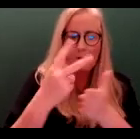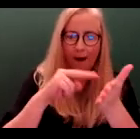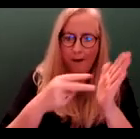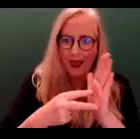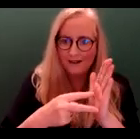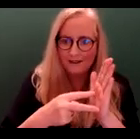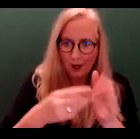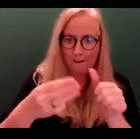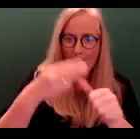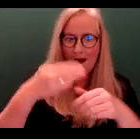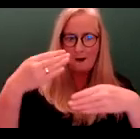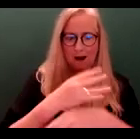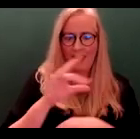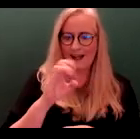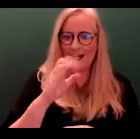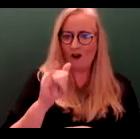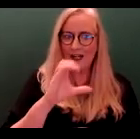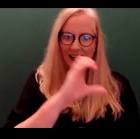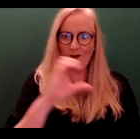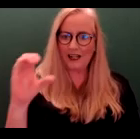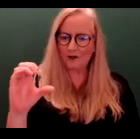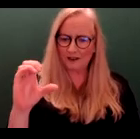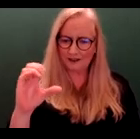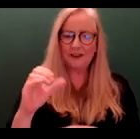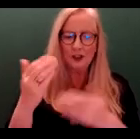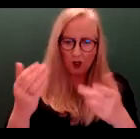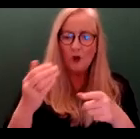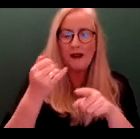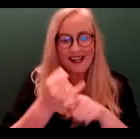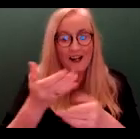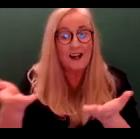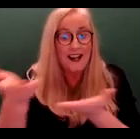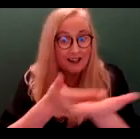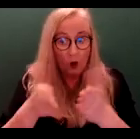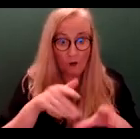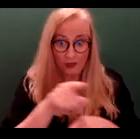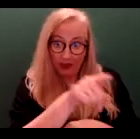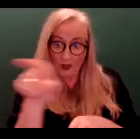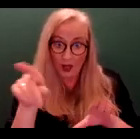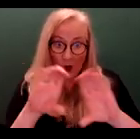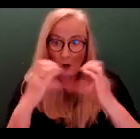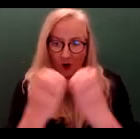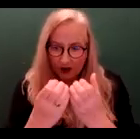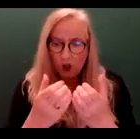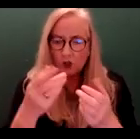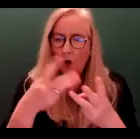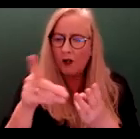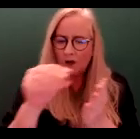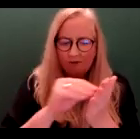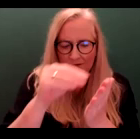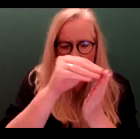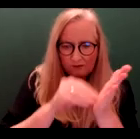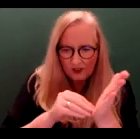prepared by Kerry County Council in consultation with the community. So in a submission, you are